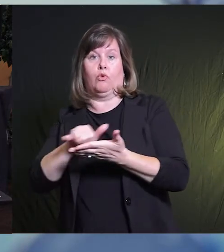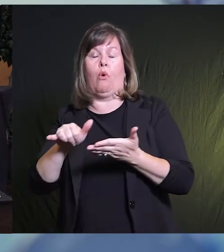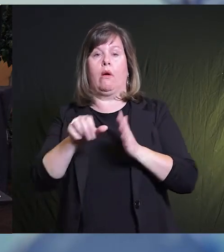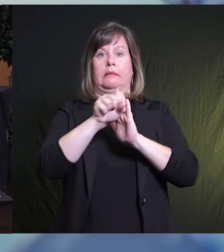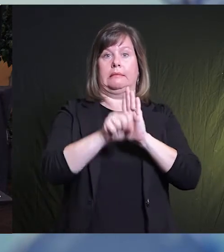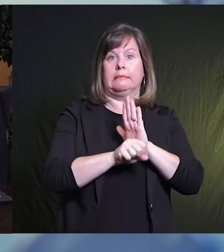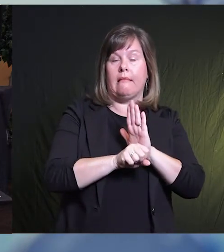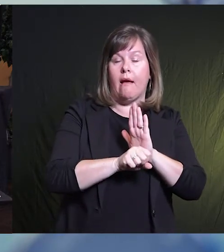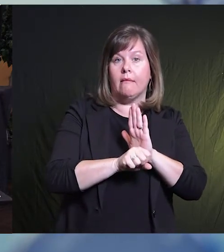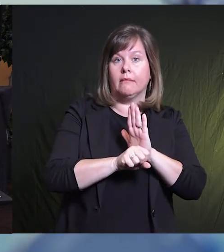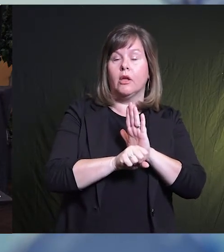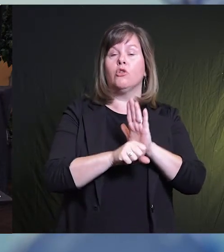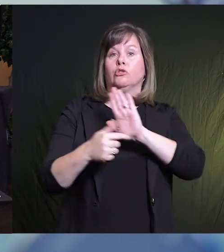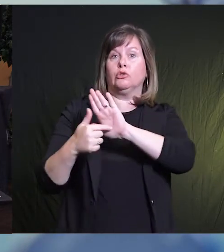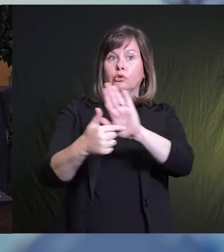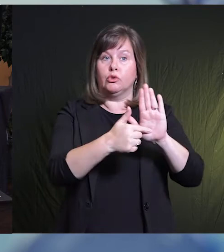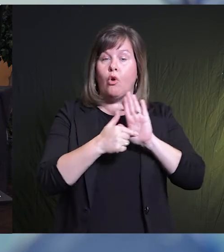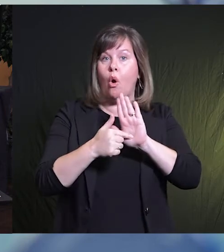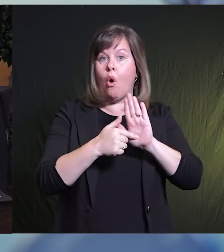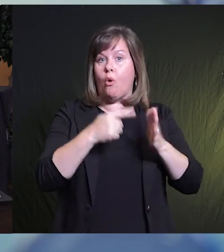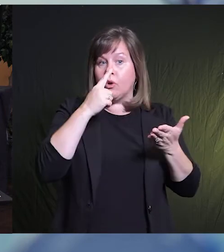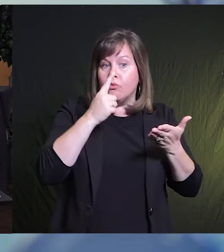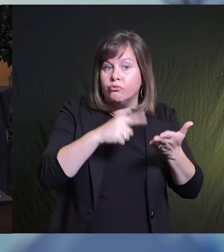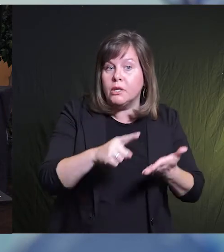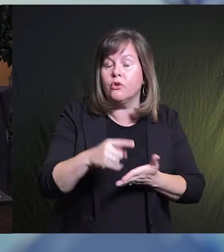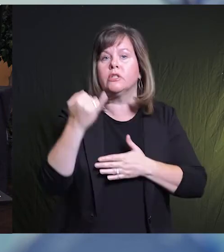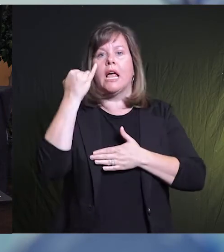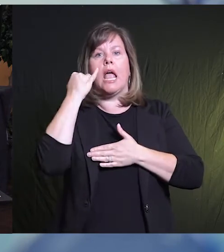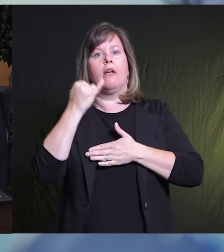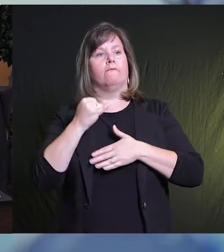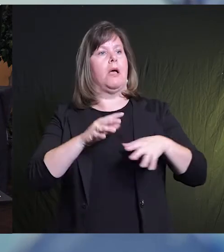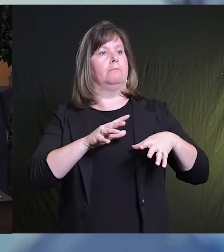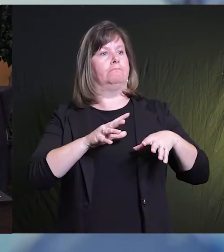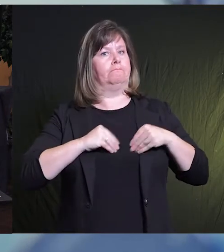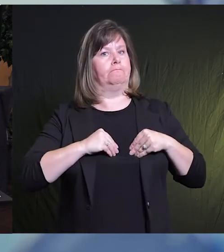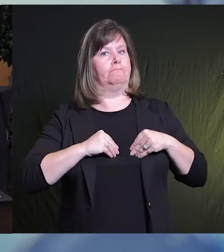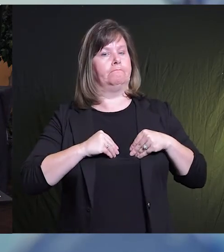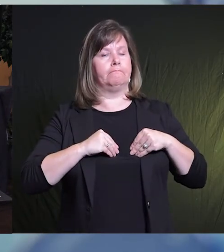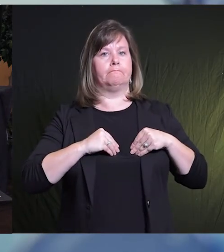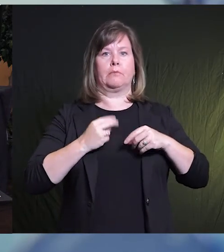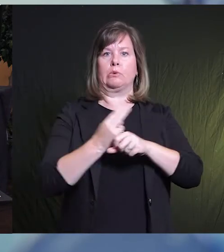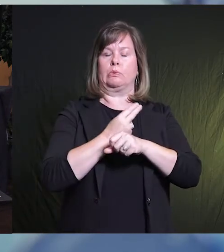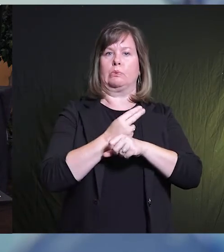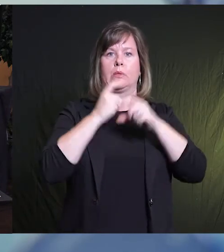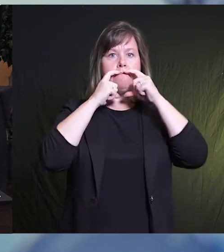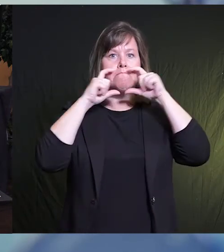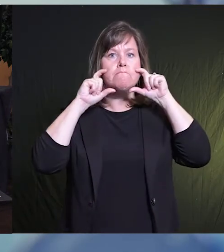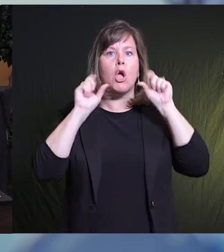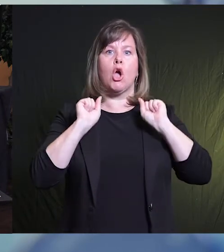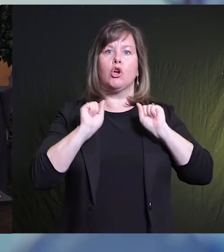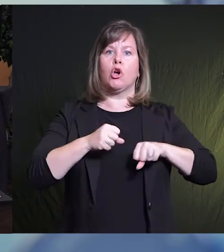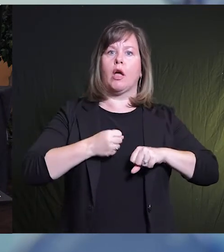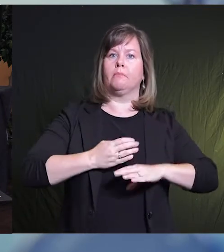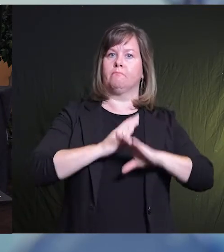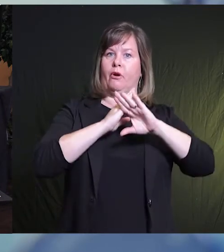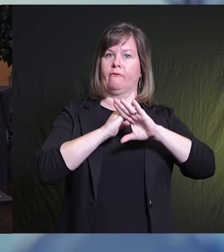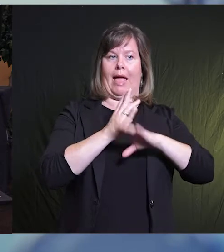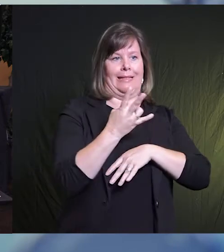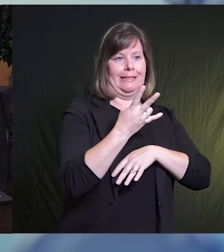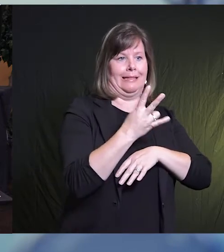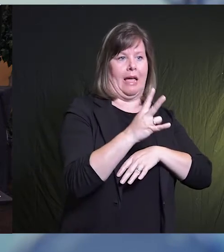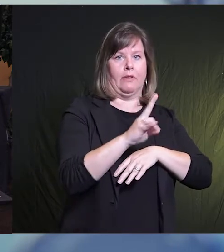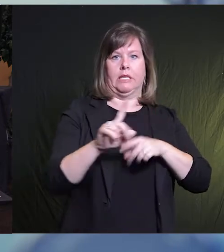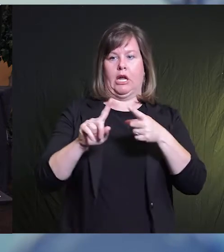near universal adoption of moderately effective masks could prevent on the order of 17 to